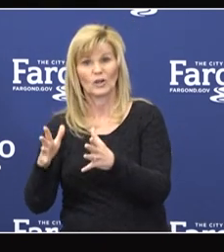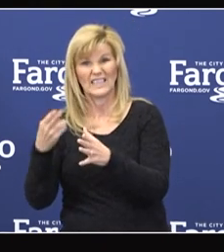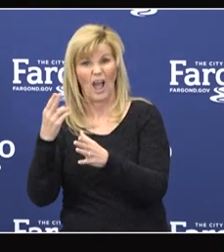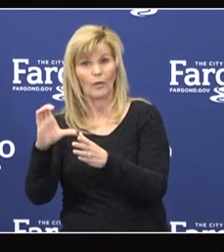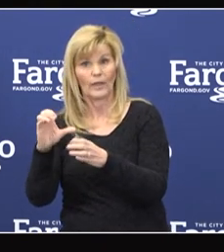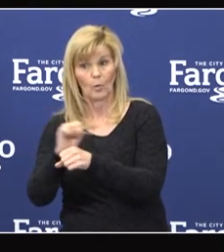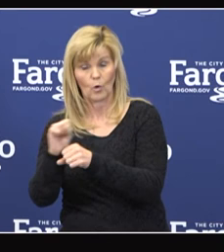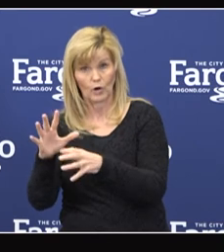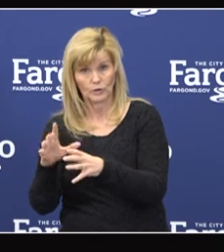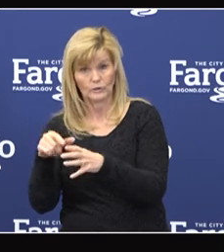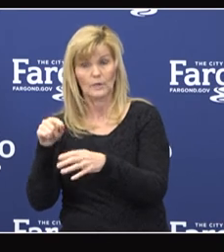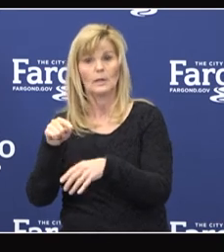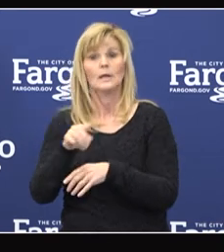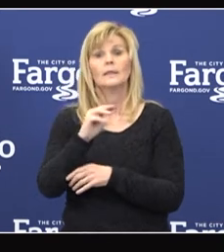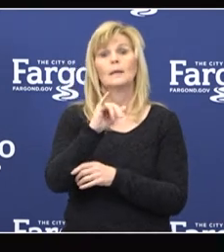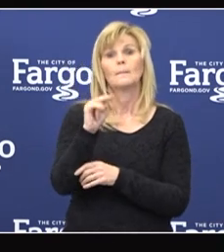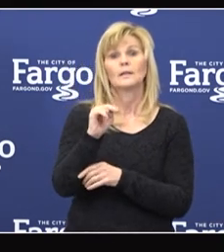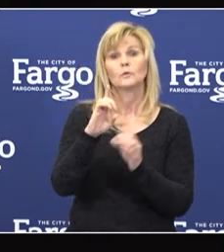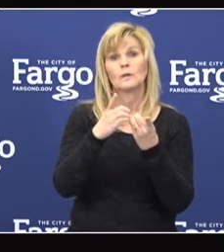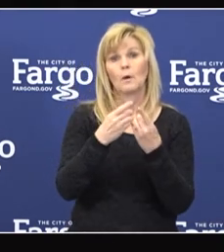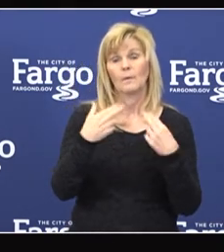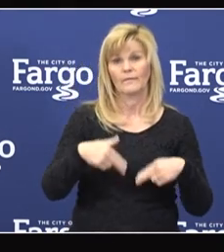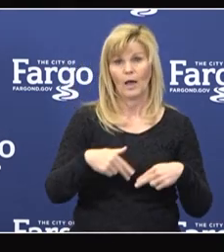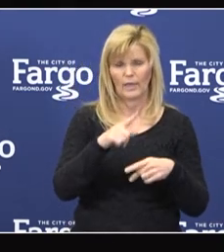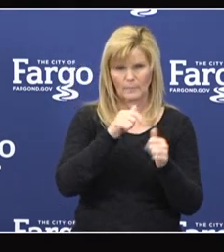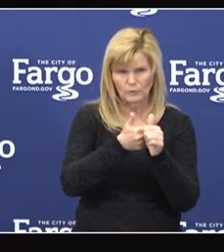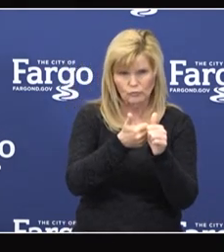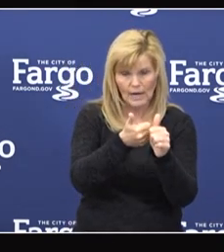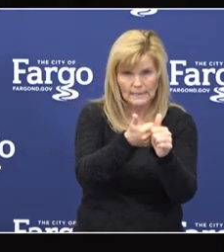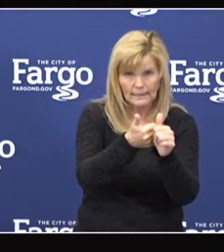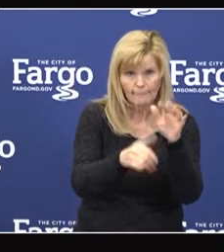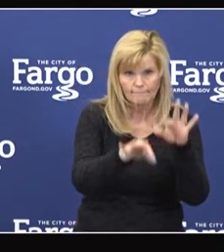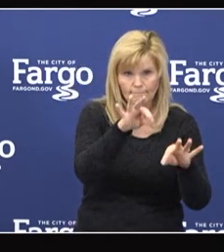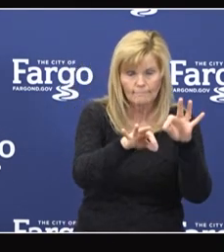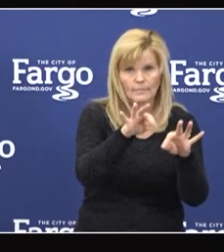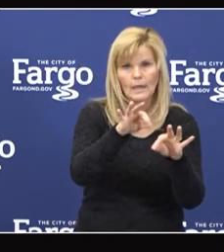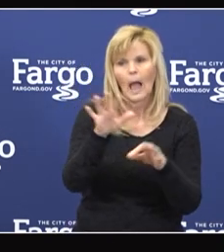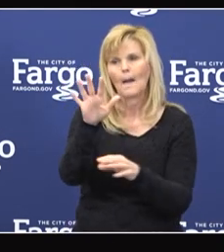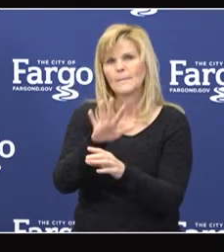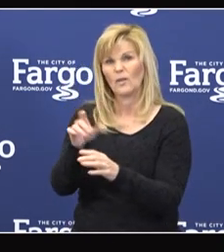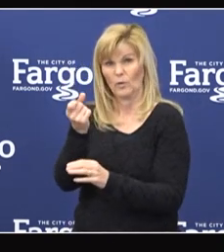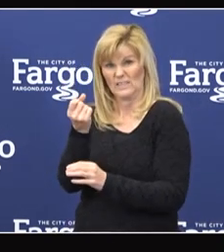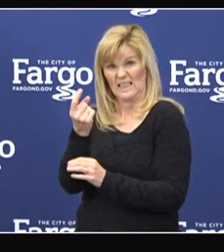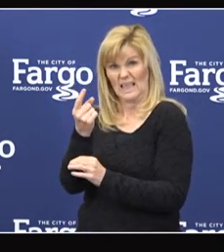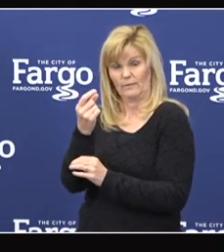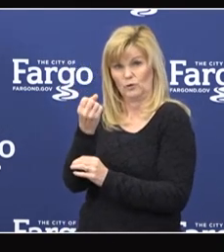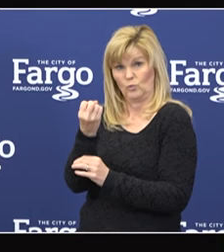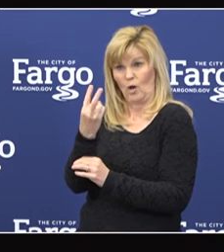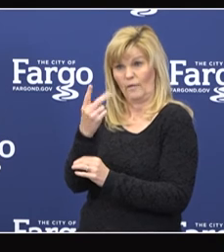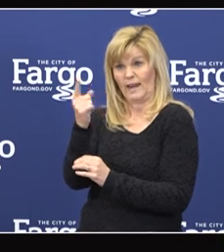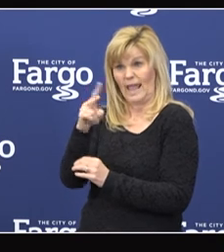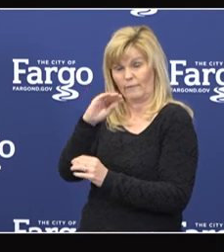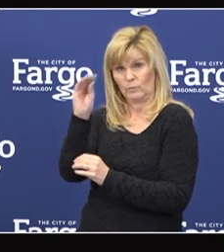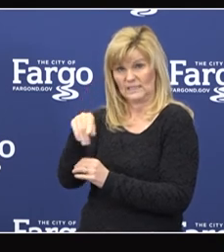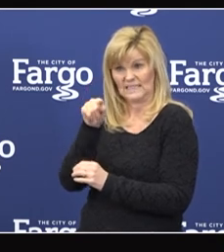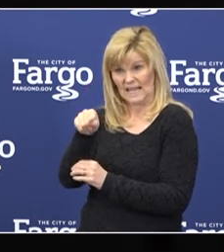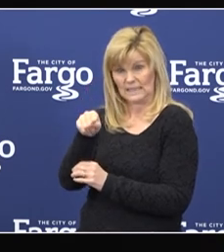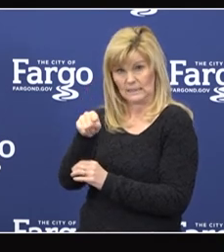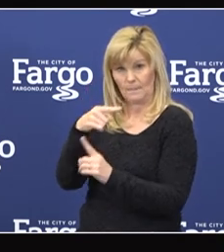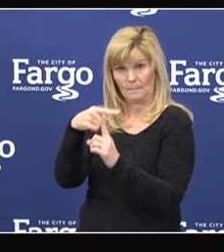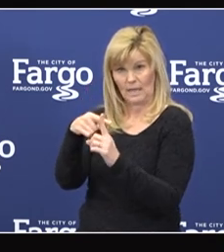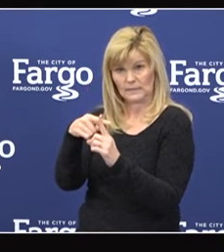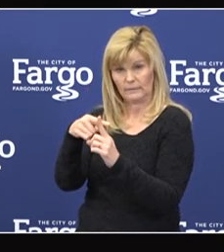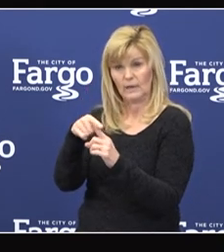contact tracing, the Minnesota Department of Health has been able to identify that approximately 12.5% of Clay County positive cases